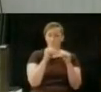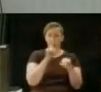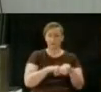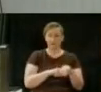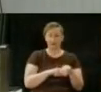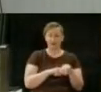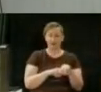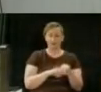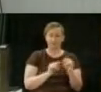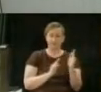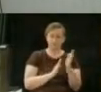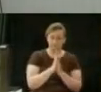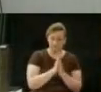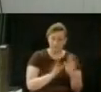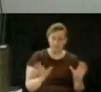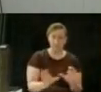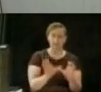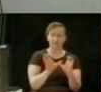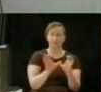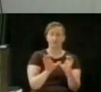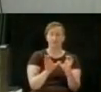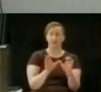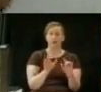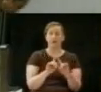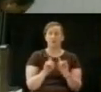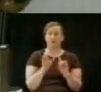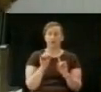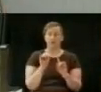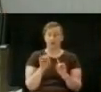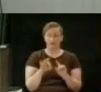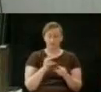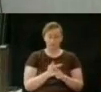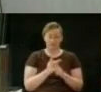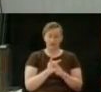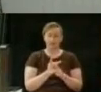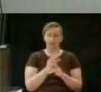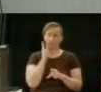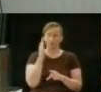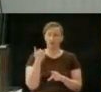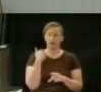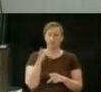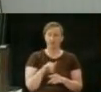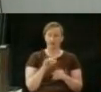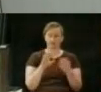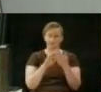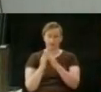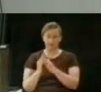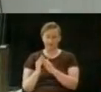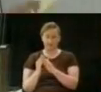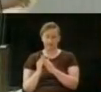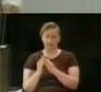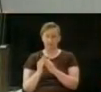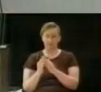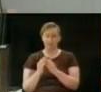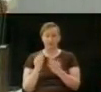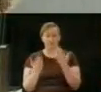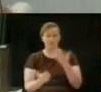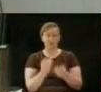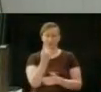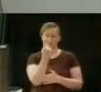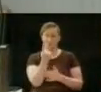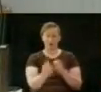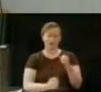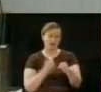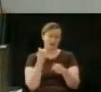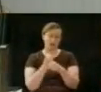But the merging together of different departments require more time and effort, and if we're serious about it, we